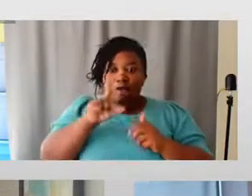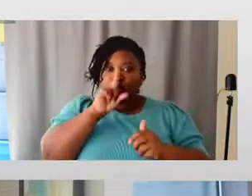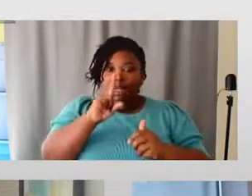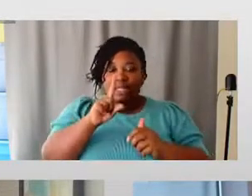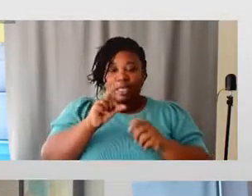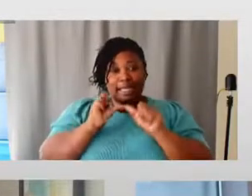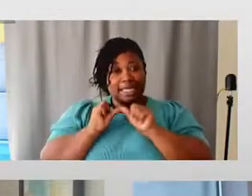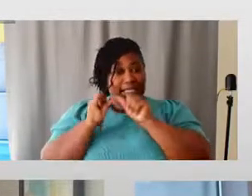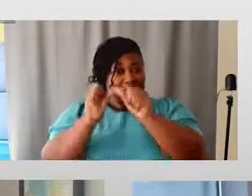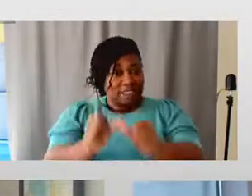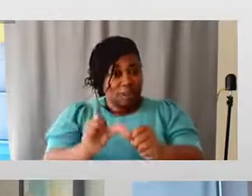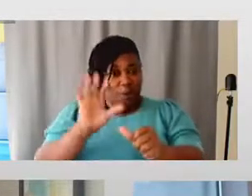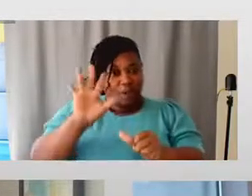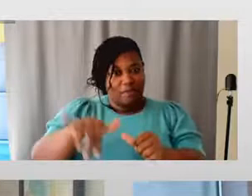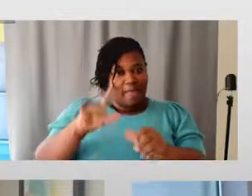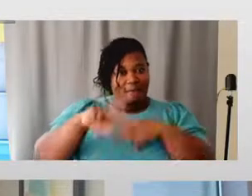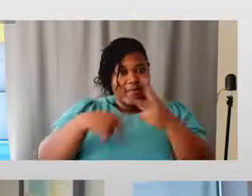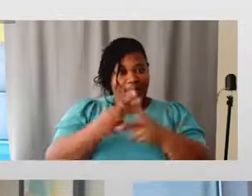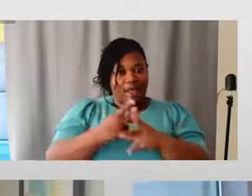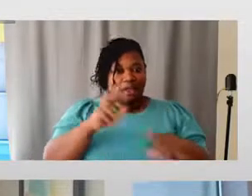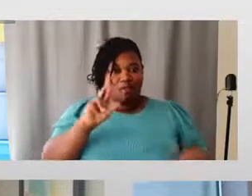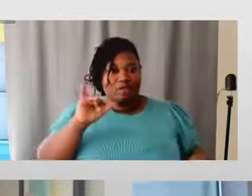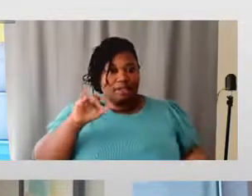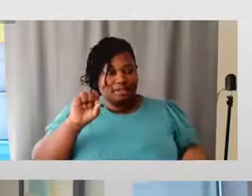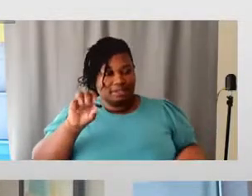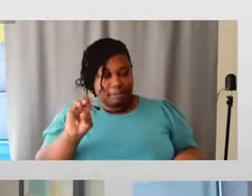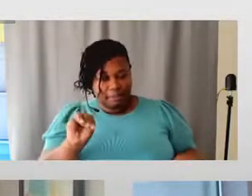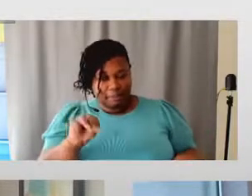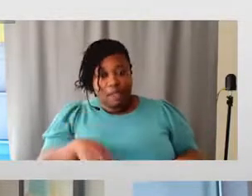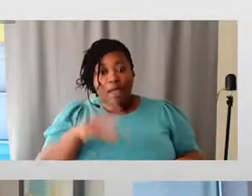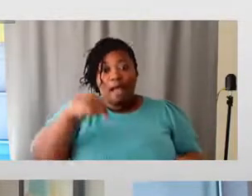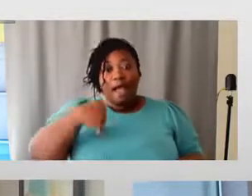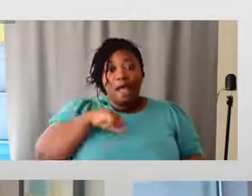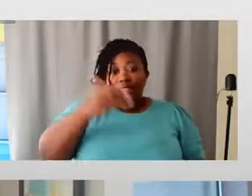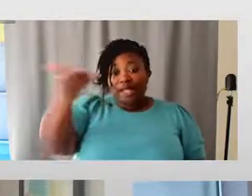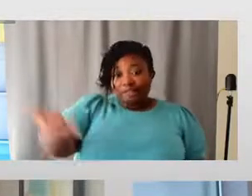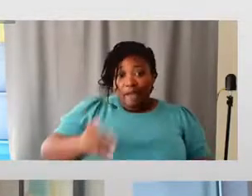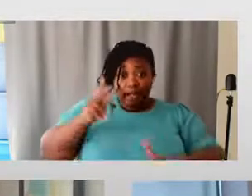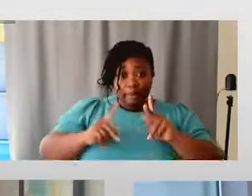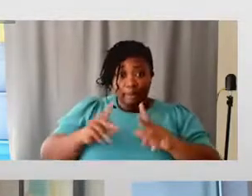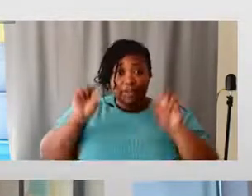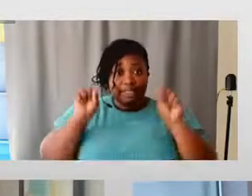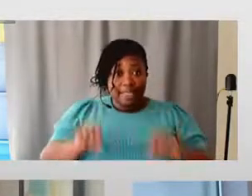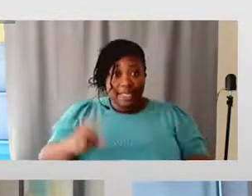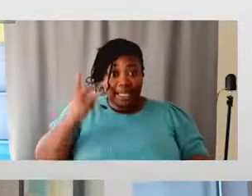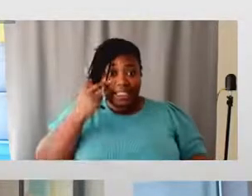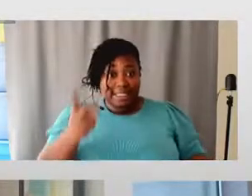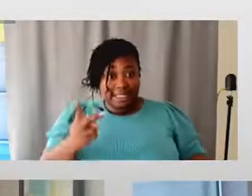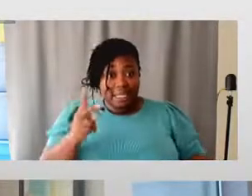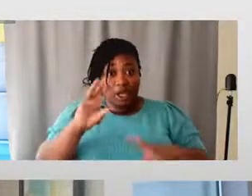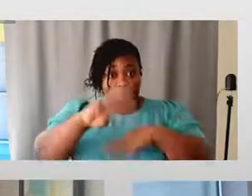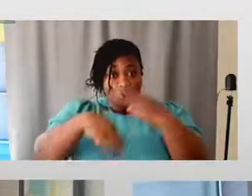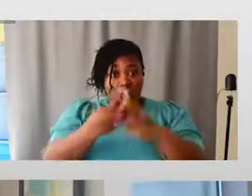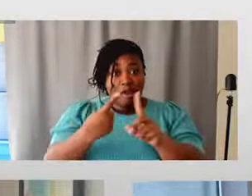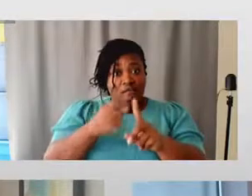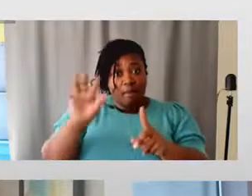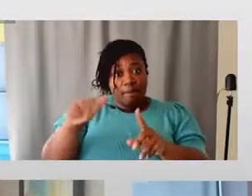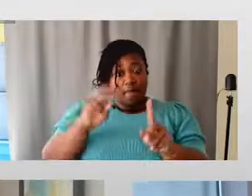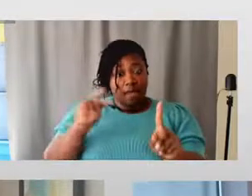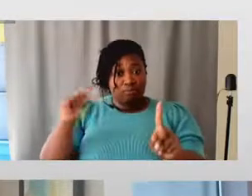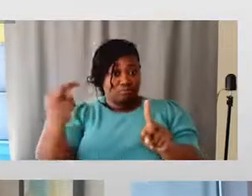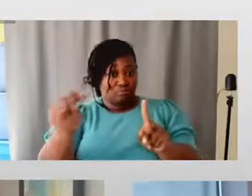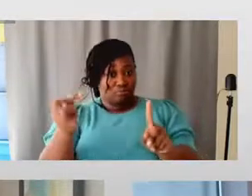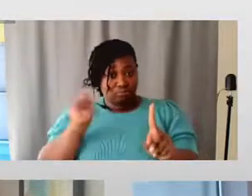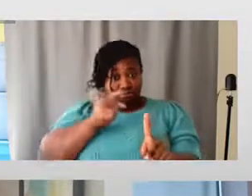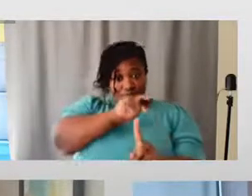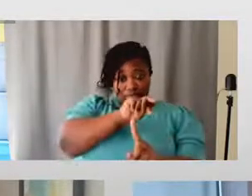I was inviting people in to then see the world from that viewpoint because I said that before I entered this world, as I